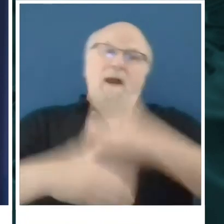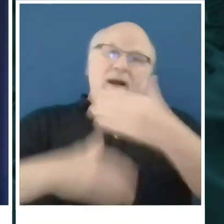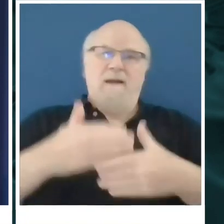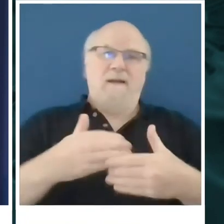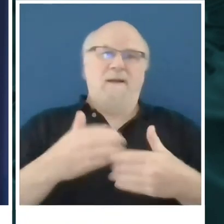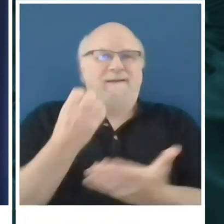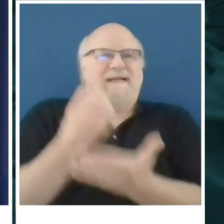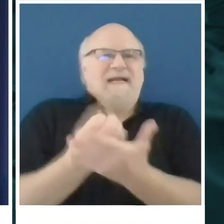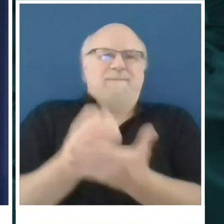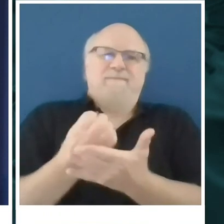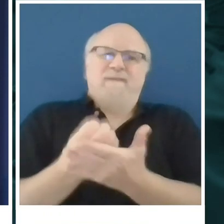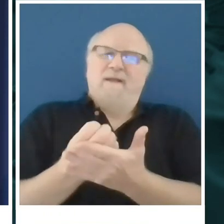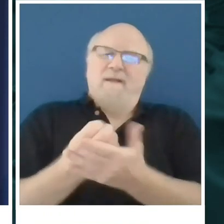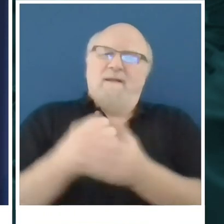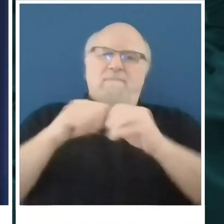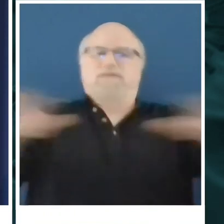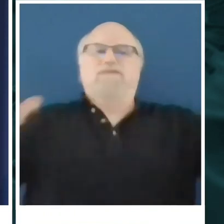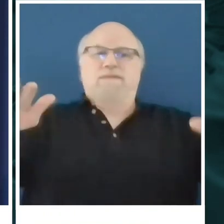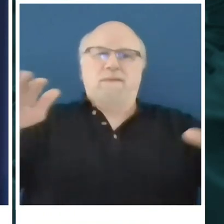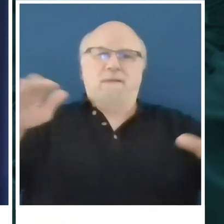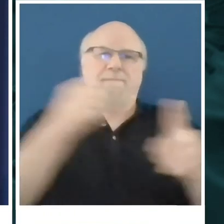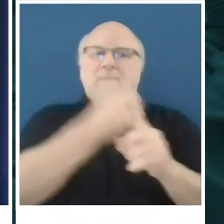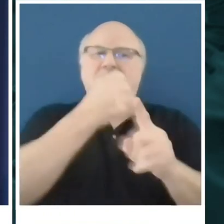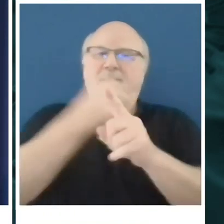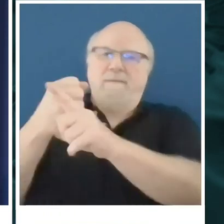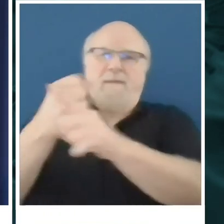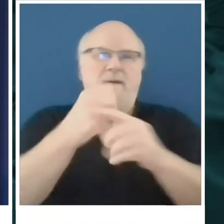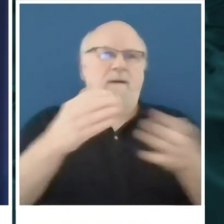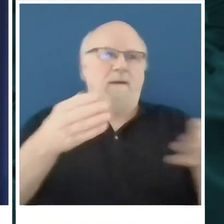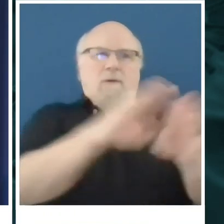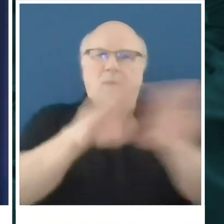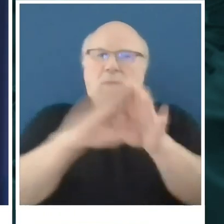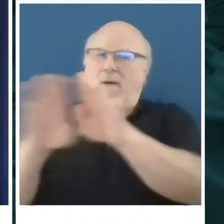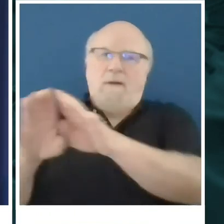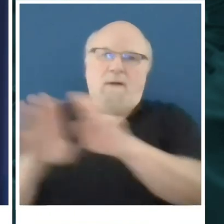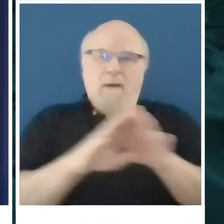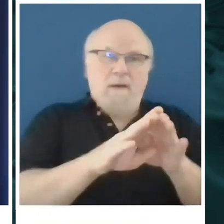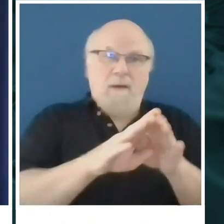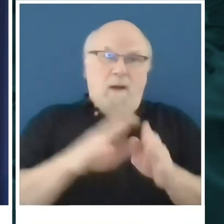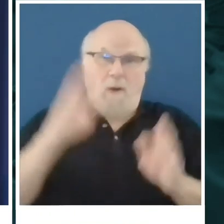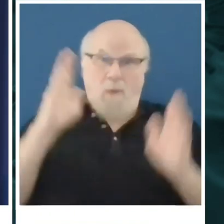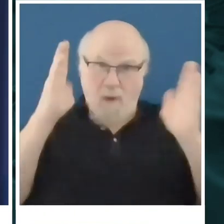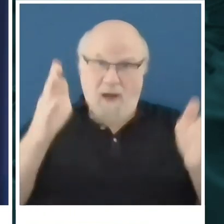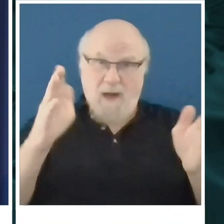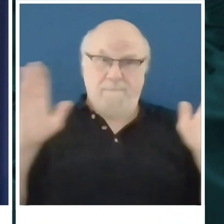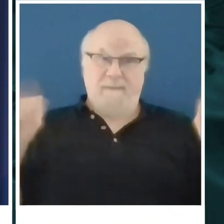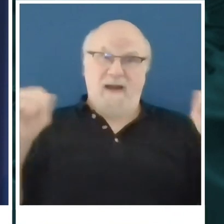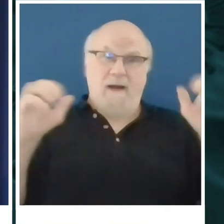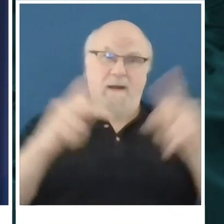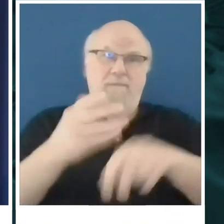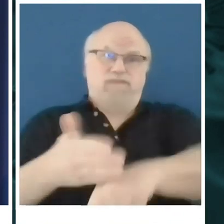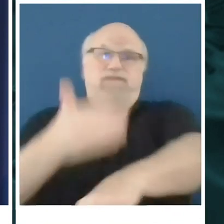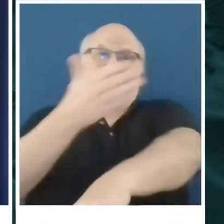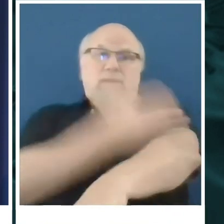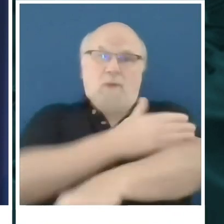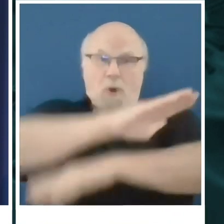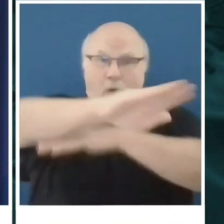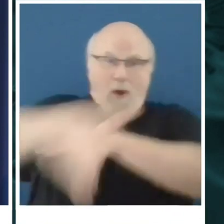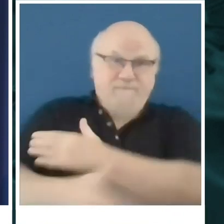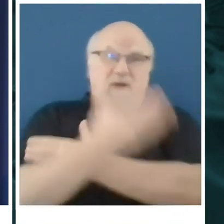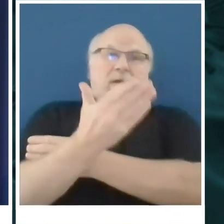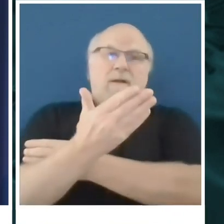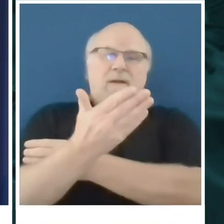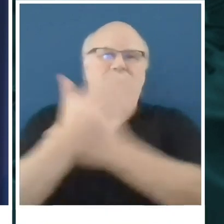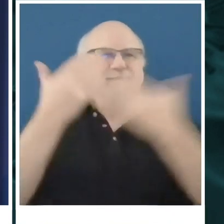that happened because of a shutdown. Does it rebound quickly when we go back to work? We don't know the answer to that. We do know the budget is going to be very tough.